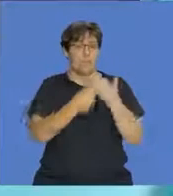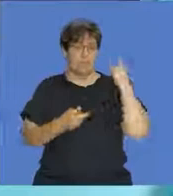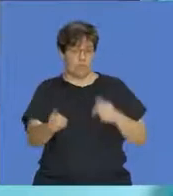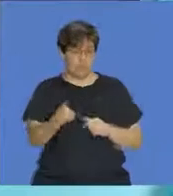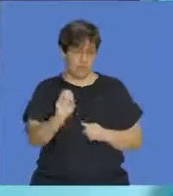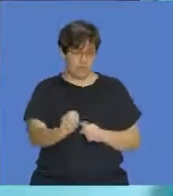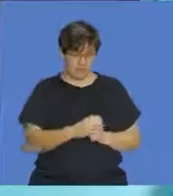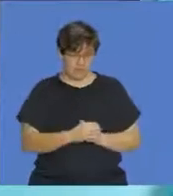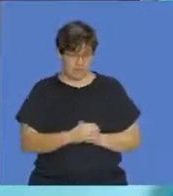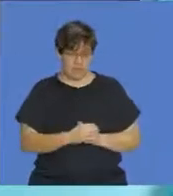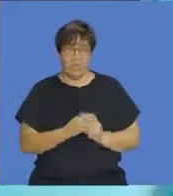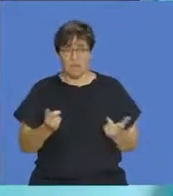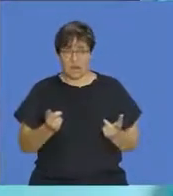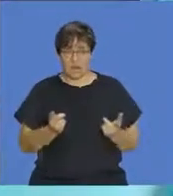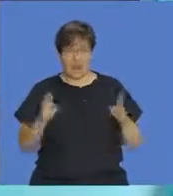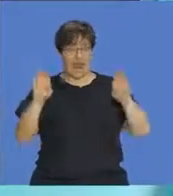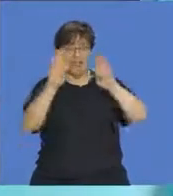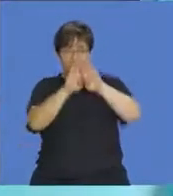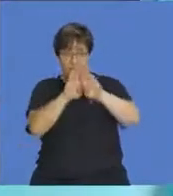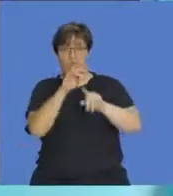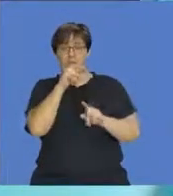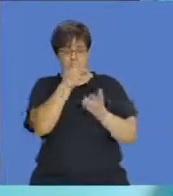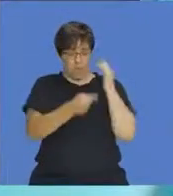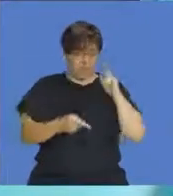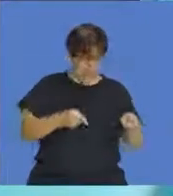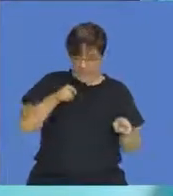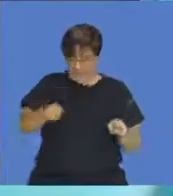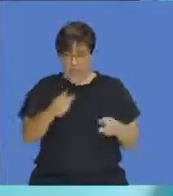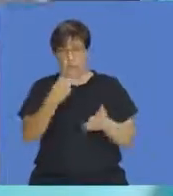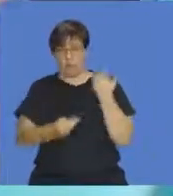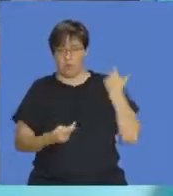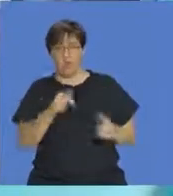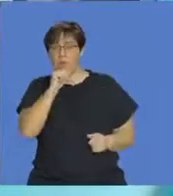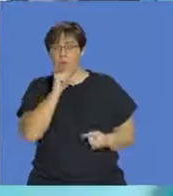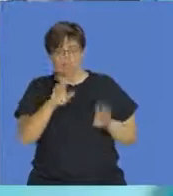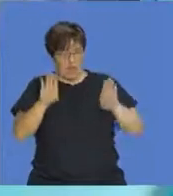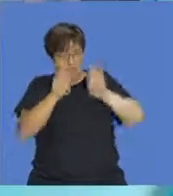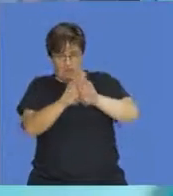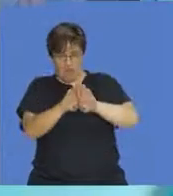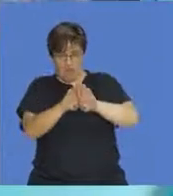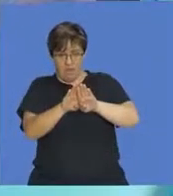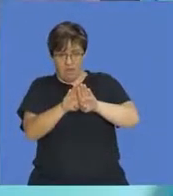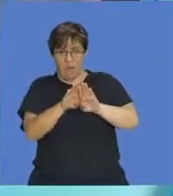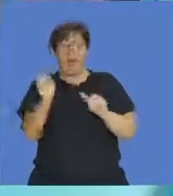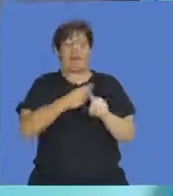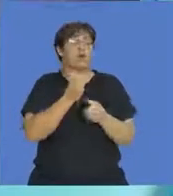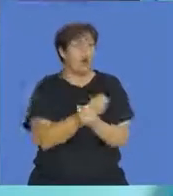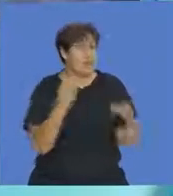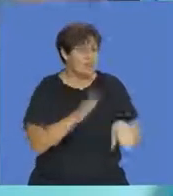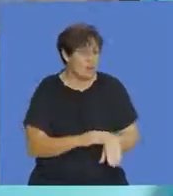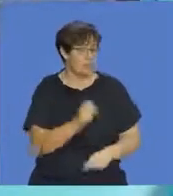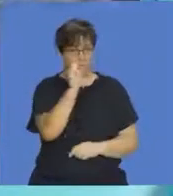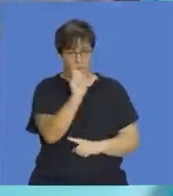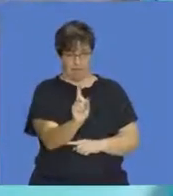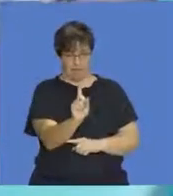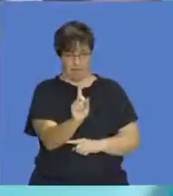if something is in the intersection, we only count it once. Even though it belongs in the